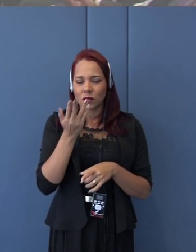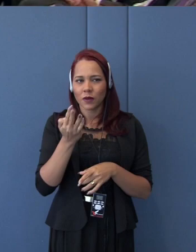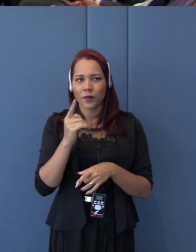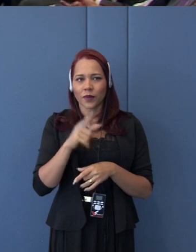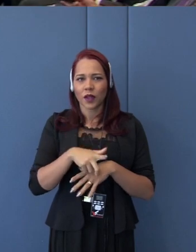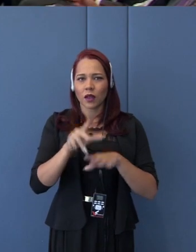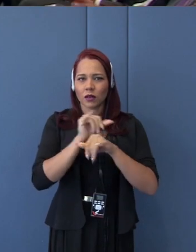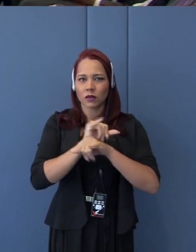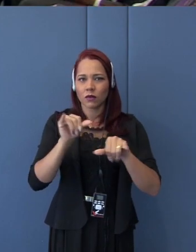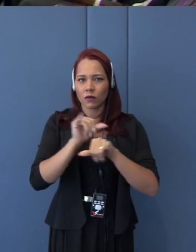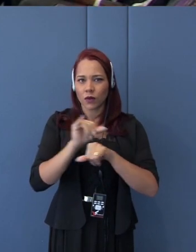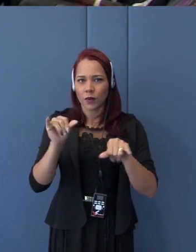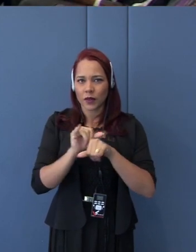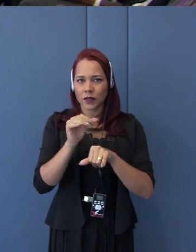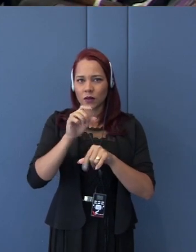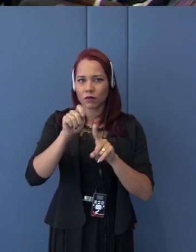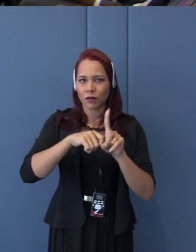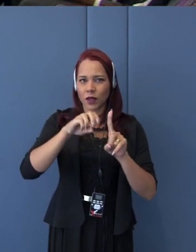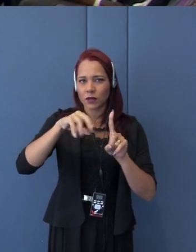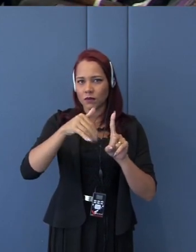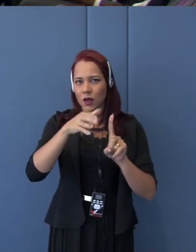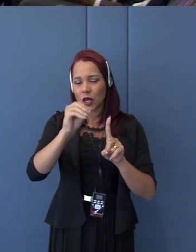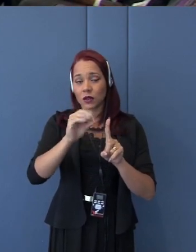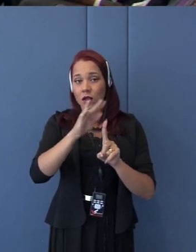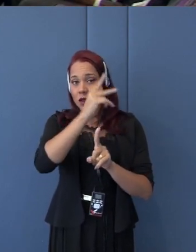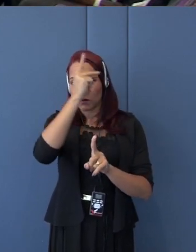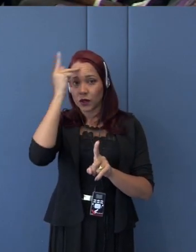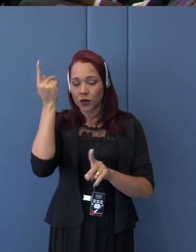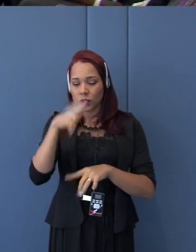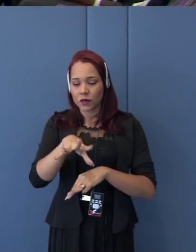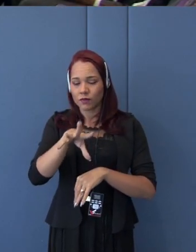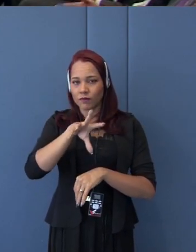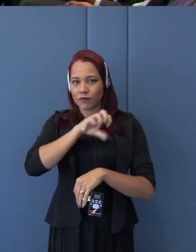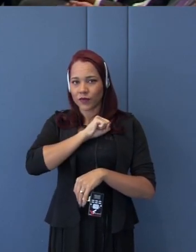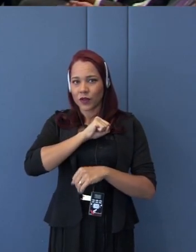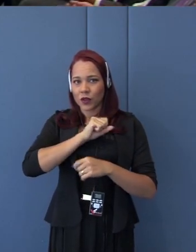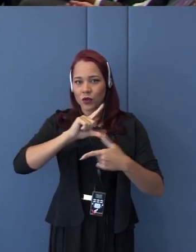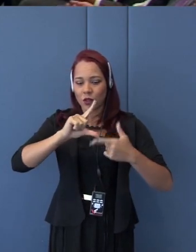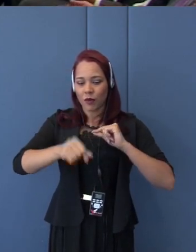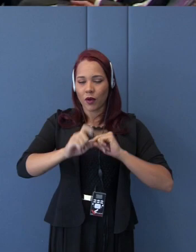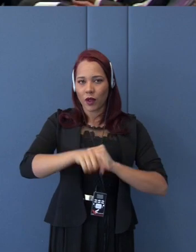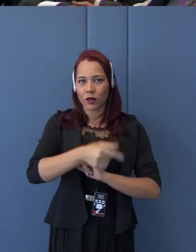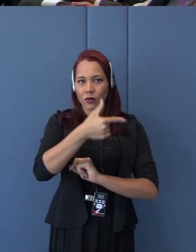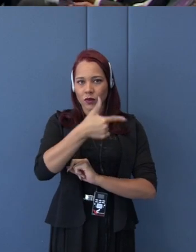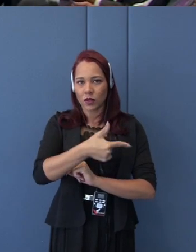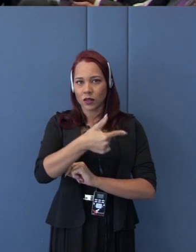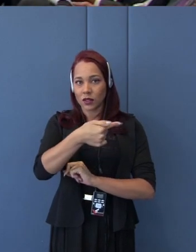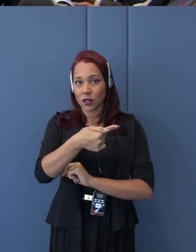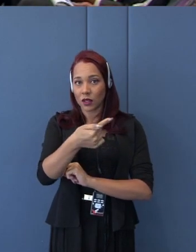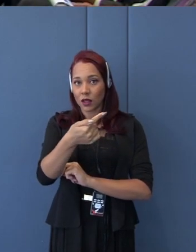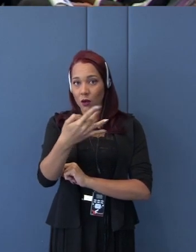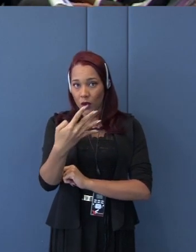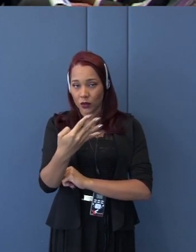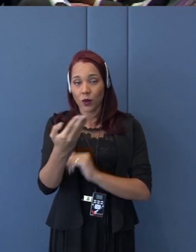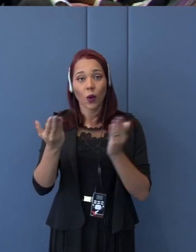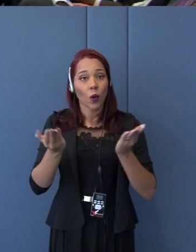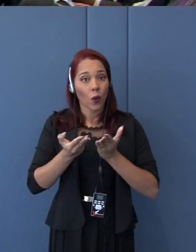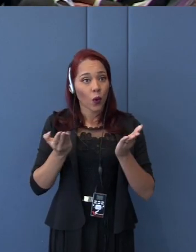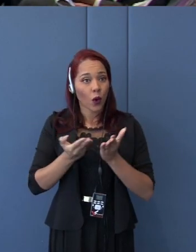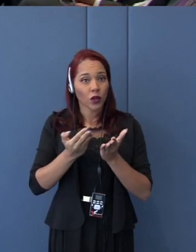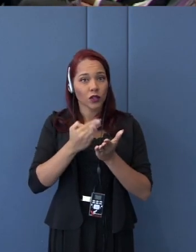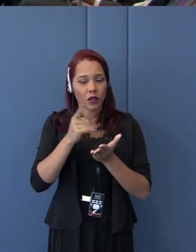in Japan, those people who have been infected as a 274. And, today, I collected from